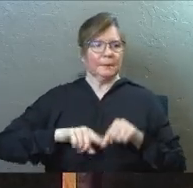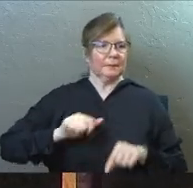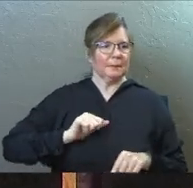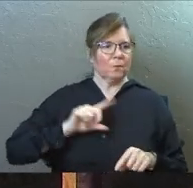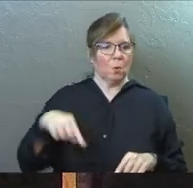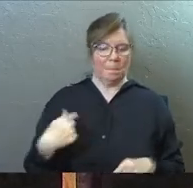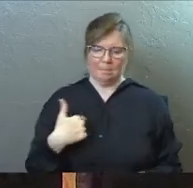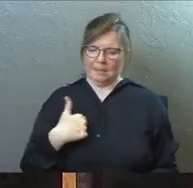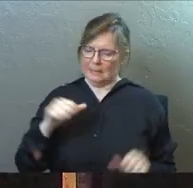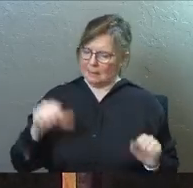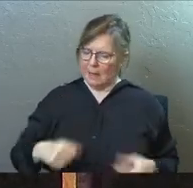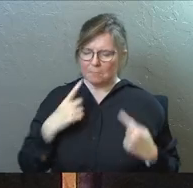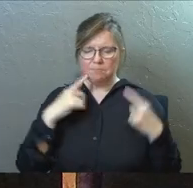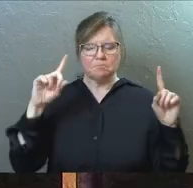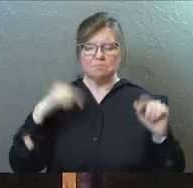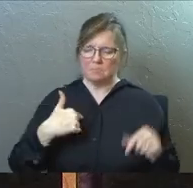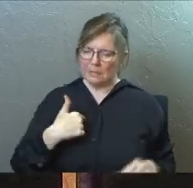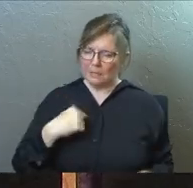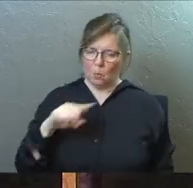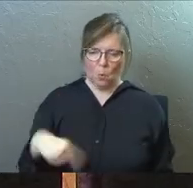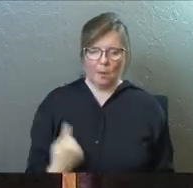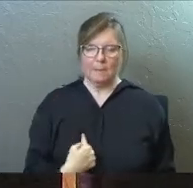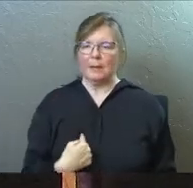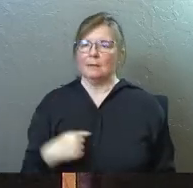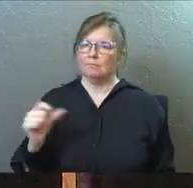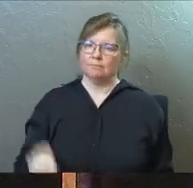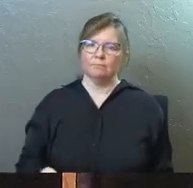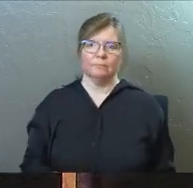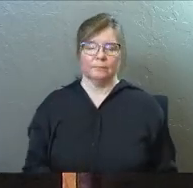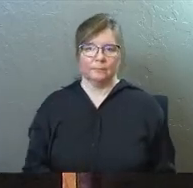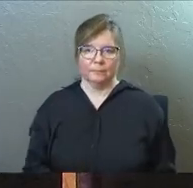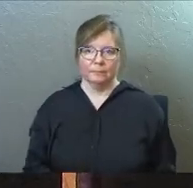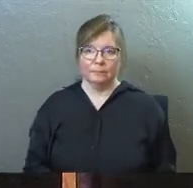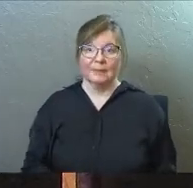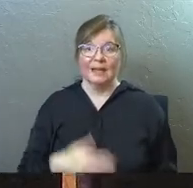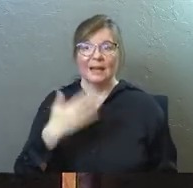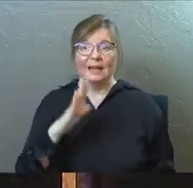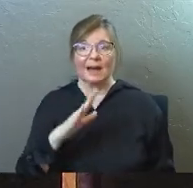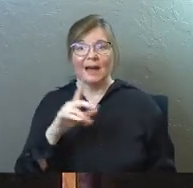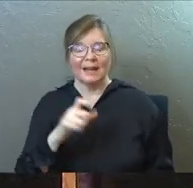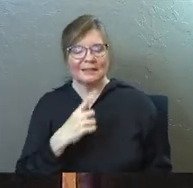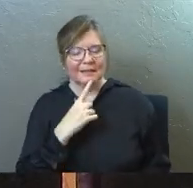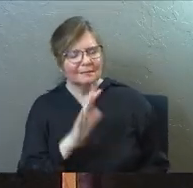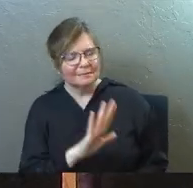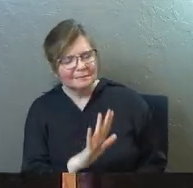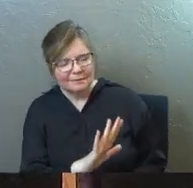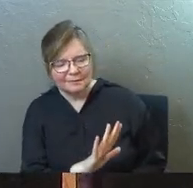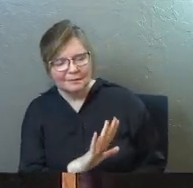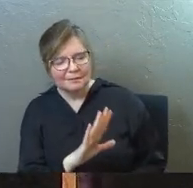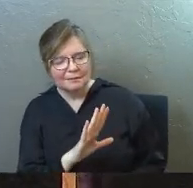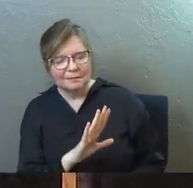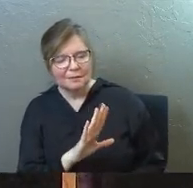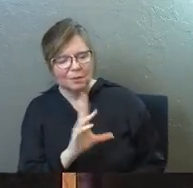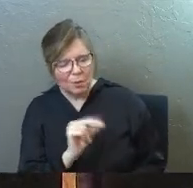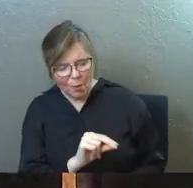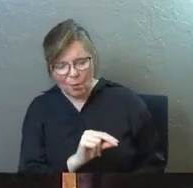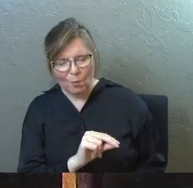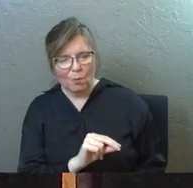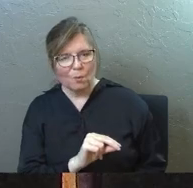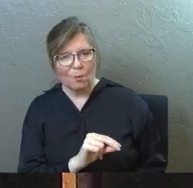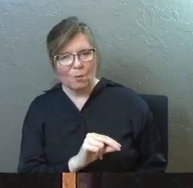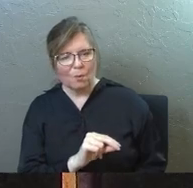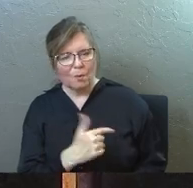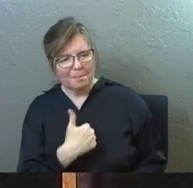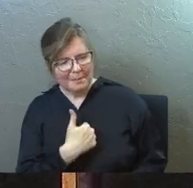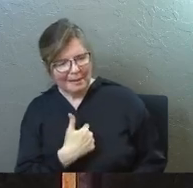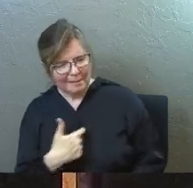I can do it. It's just me. And God has to deal with that inside of us. And sometimes